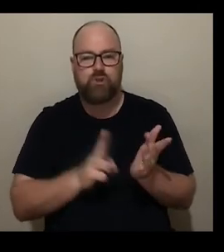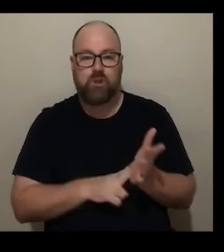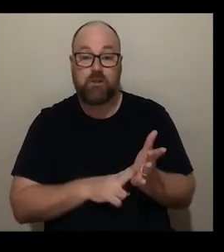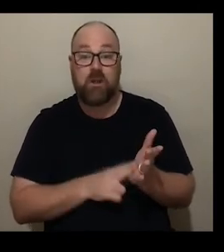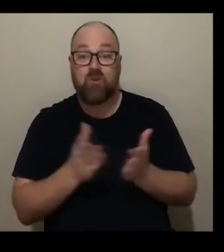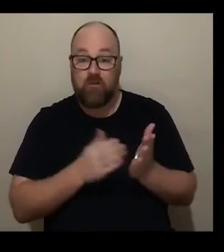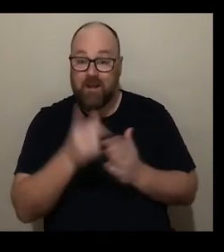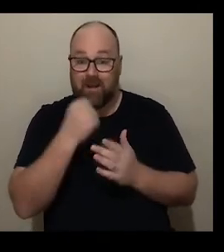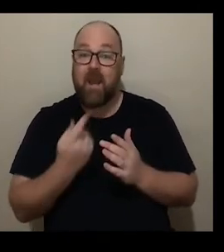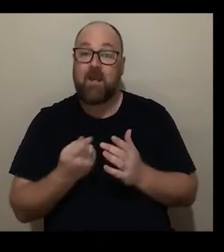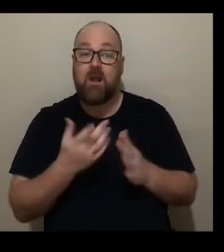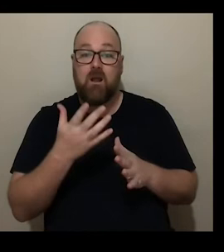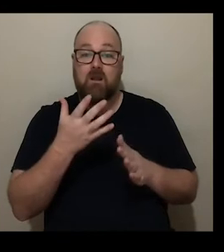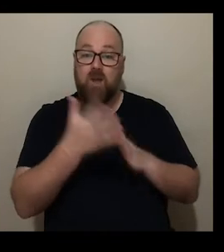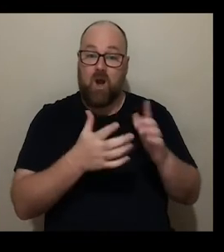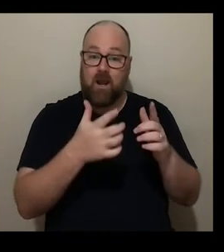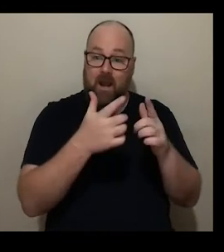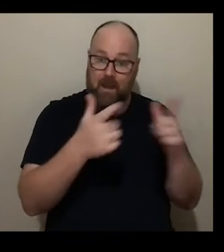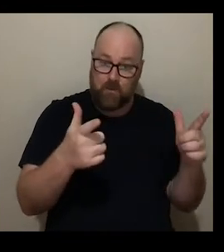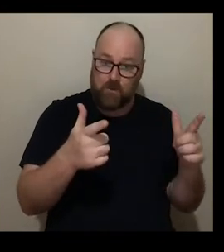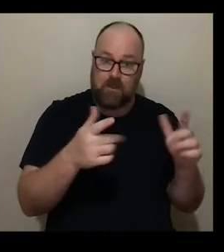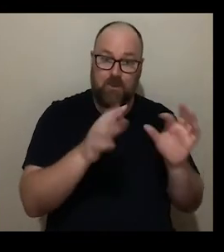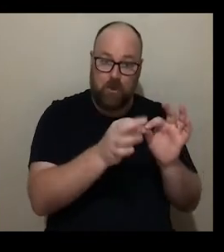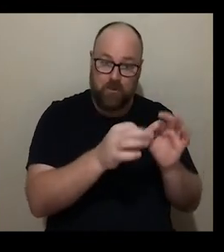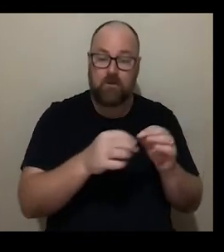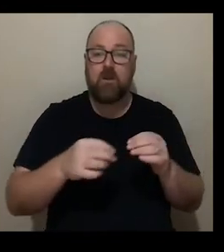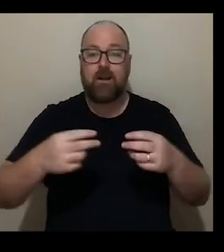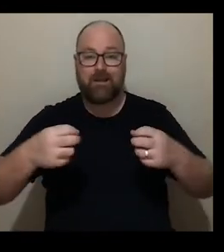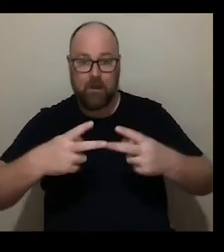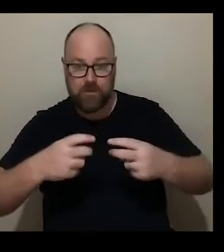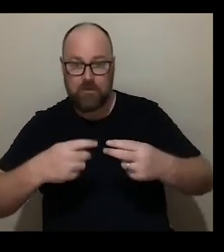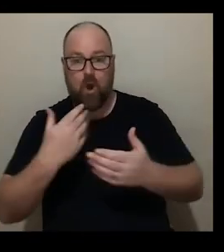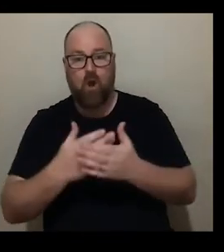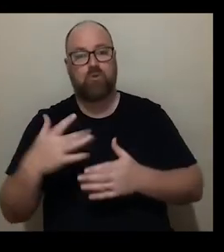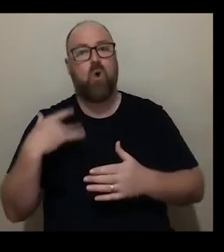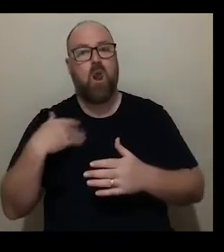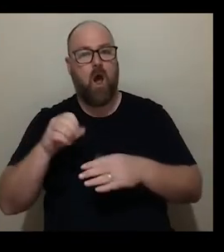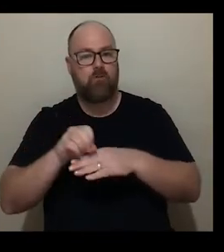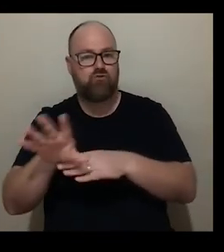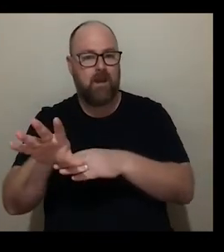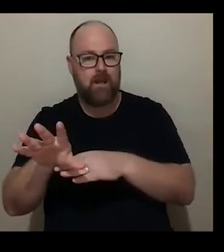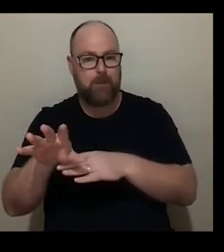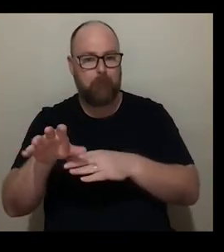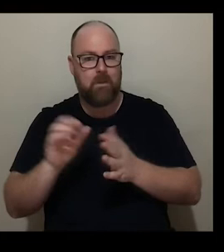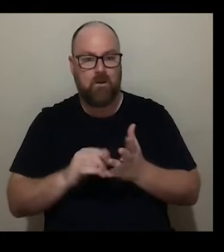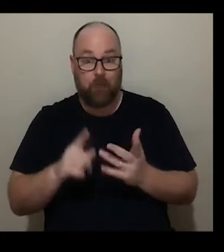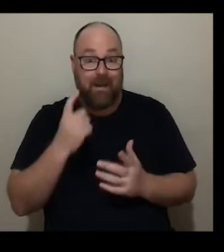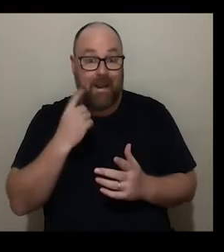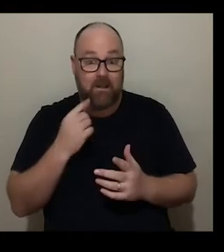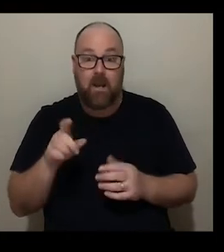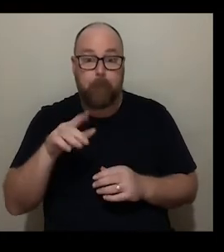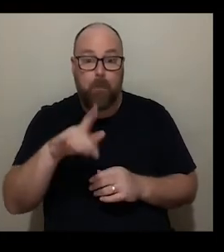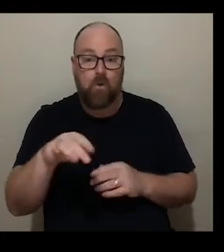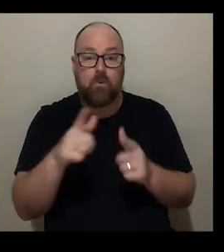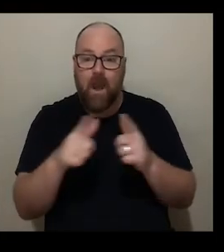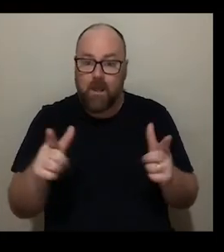allows you to put sign language and live human captioners or closed captions onto live streams and virtual events so it's really really easy and it can do multi